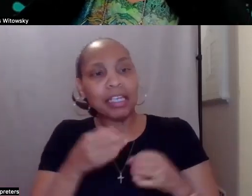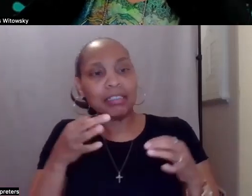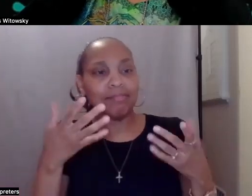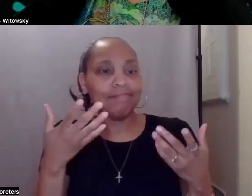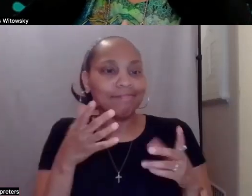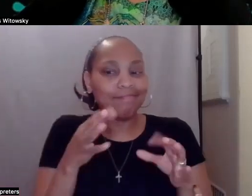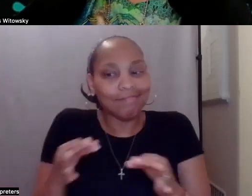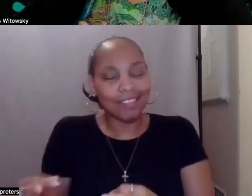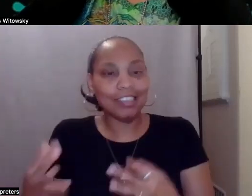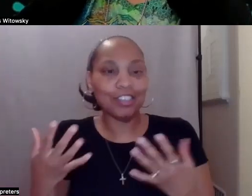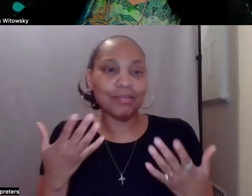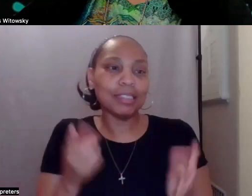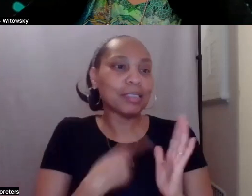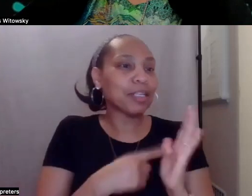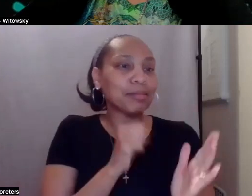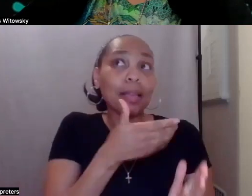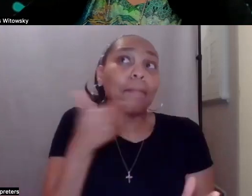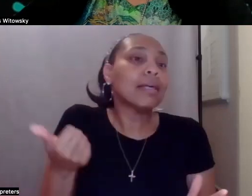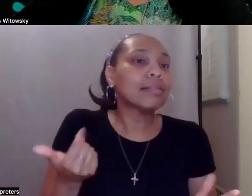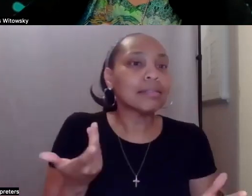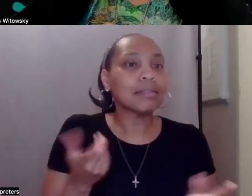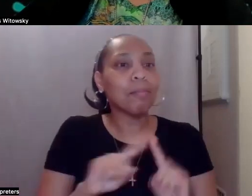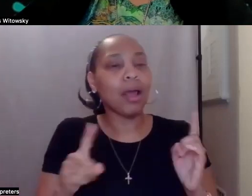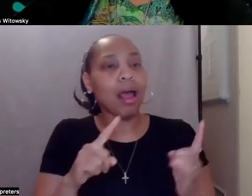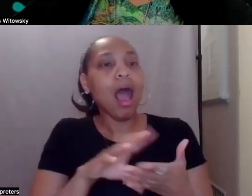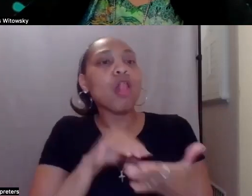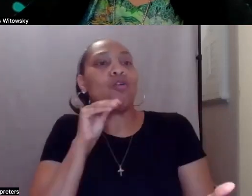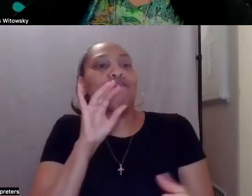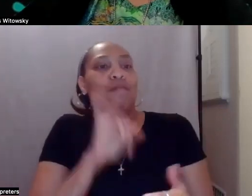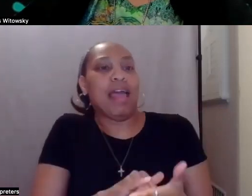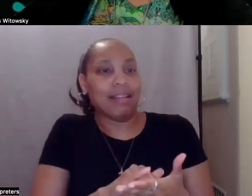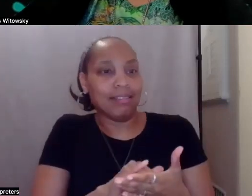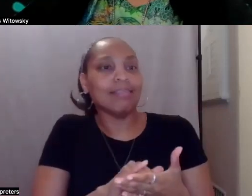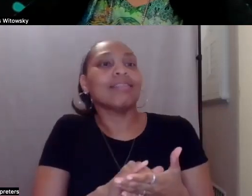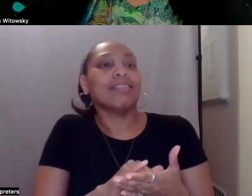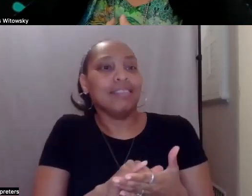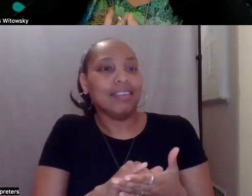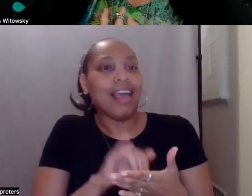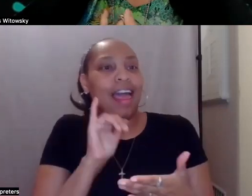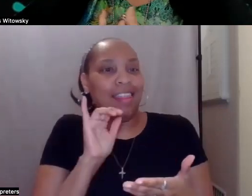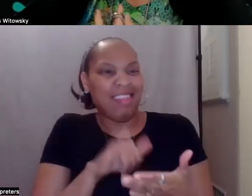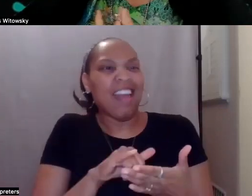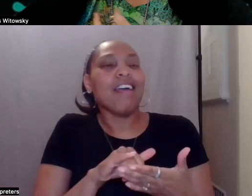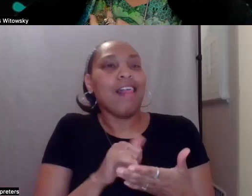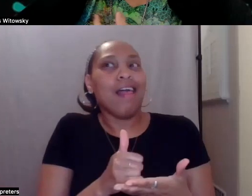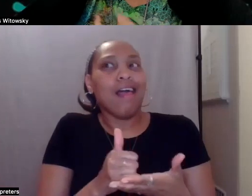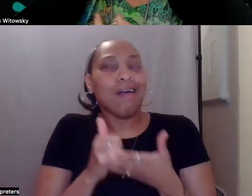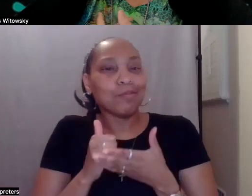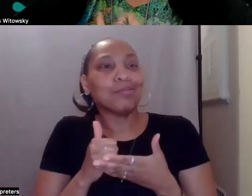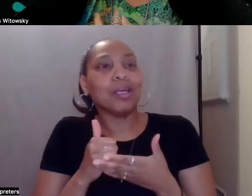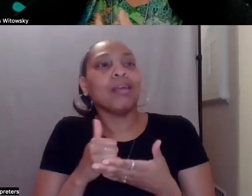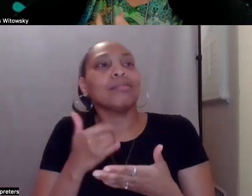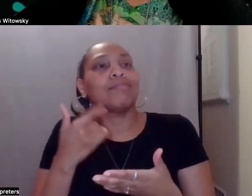but you have to learn from that choice in order to get to the next choice. Do you feel the same? you, have you found any